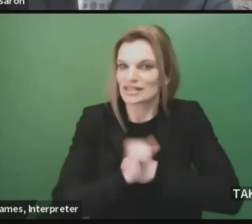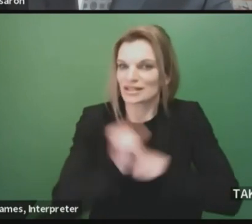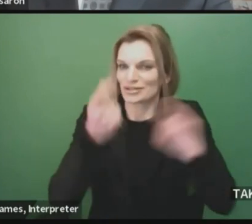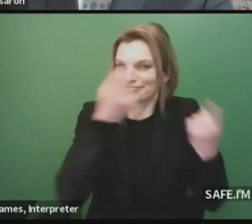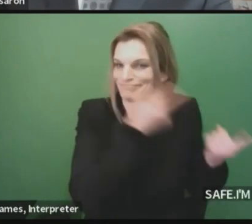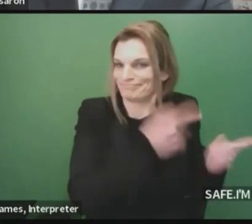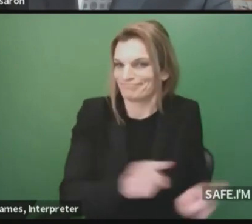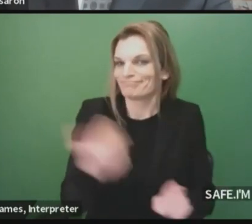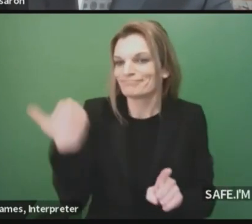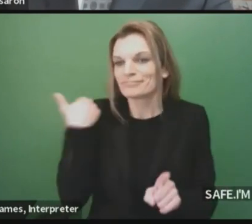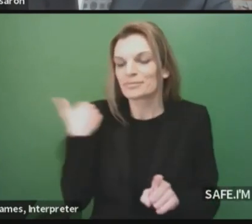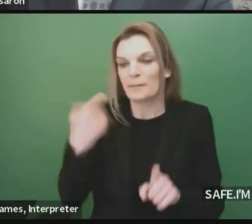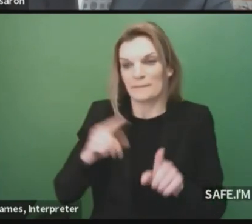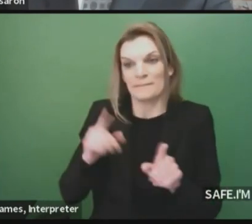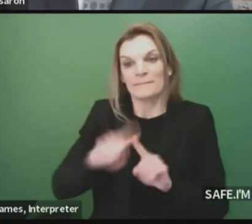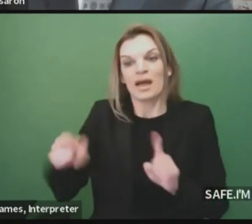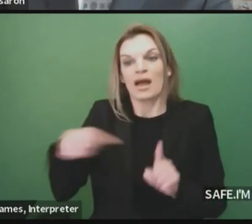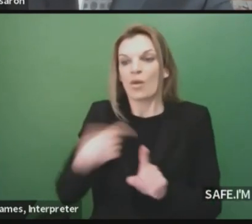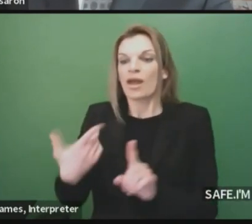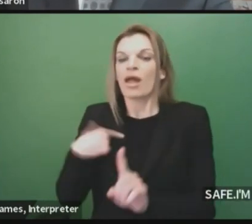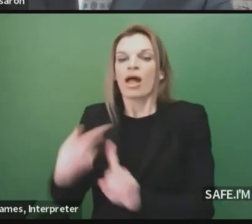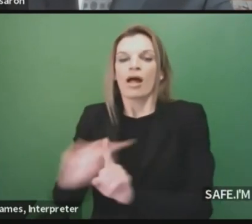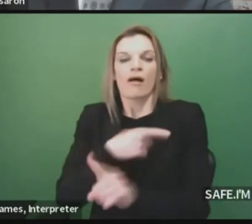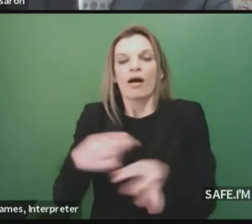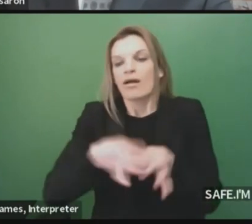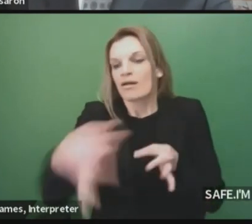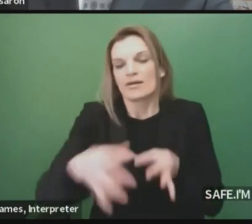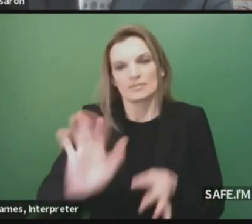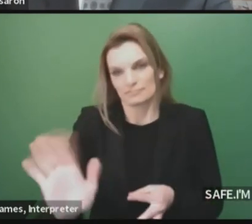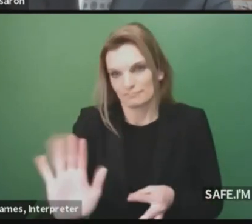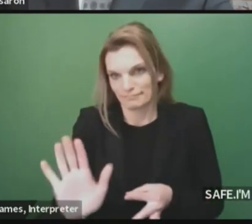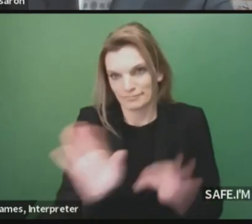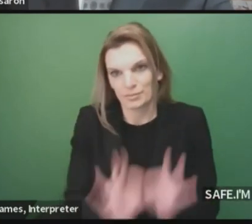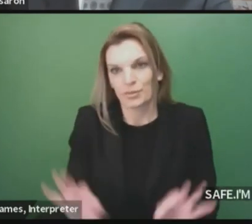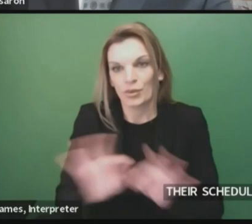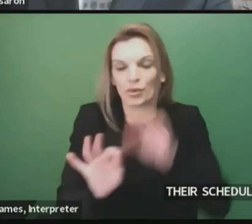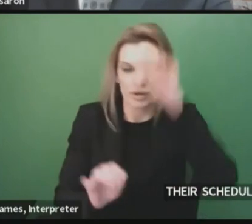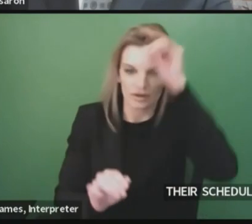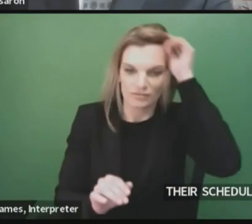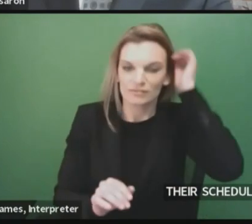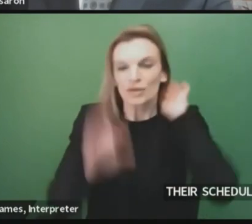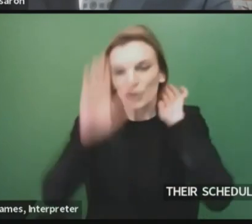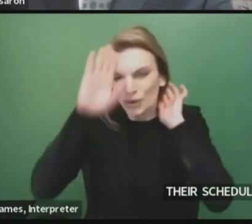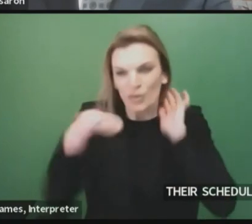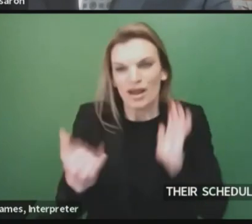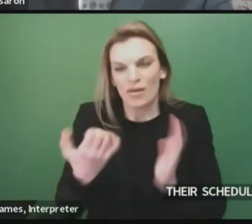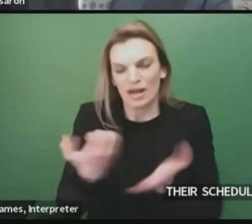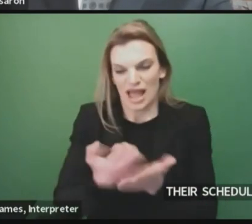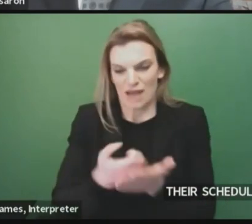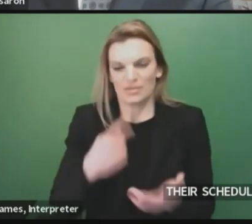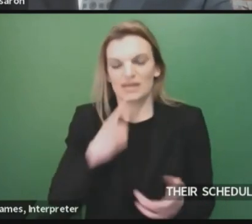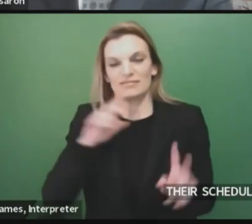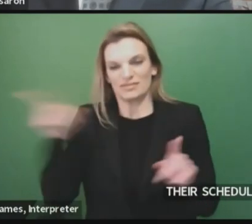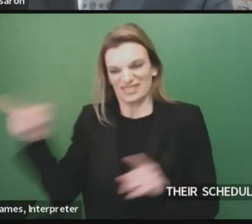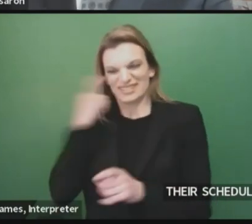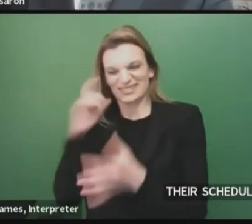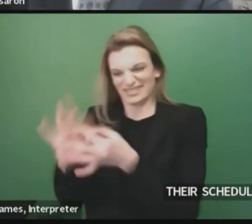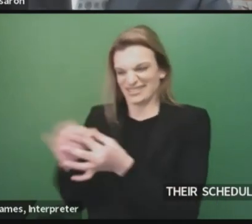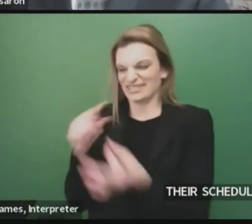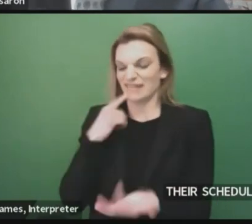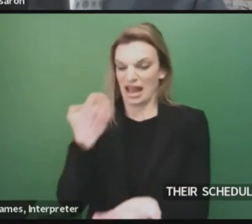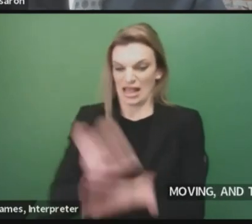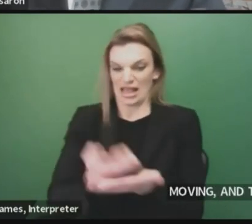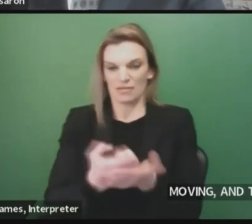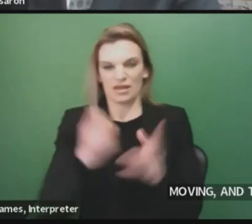And to the premise of your question, the economy has not been shut down. I know that there are unique parts of our